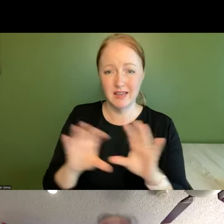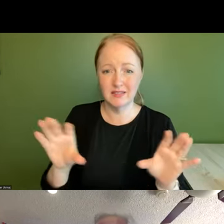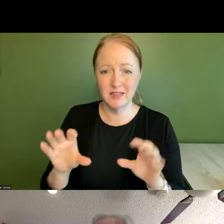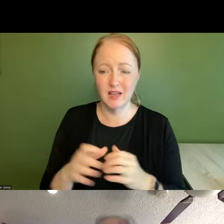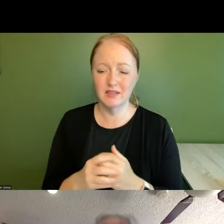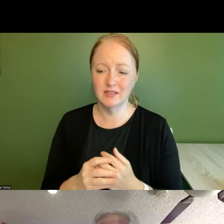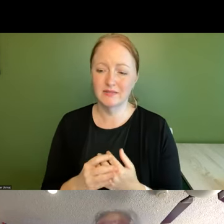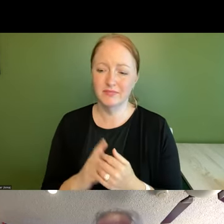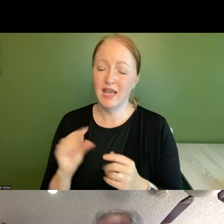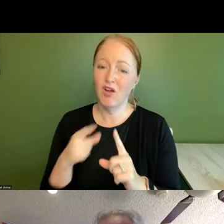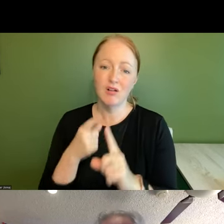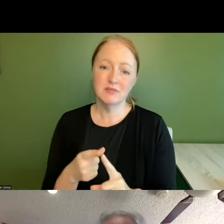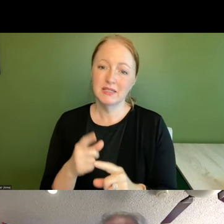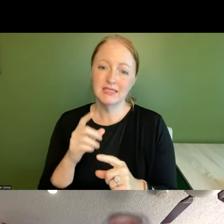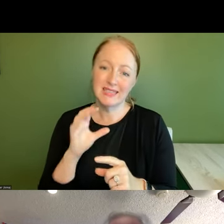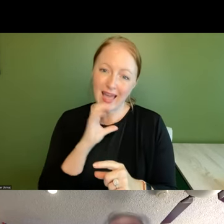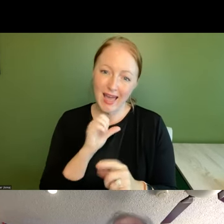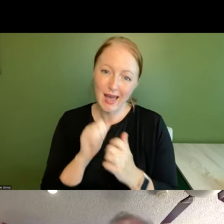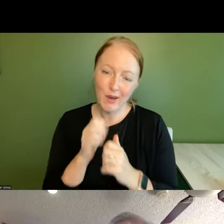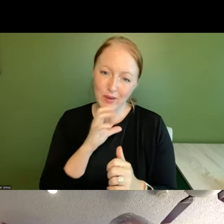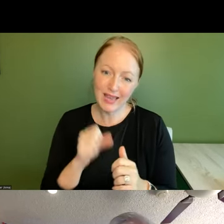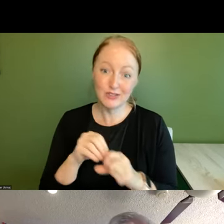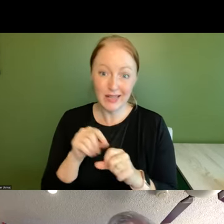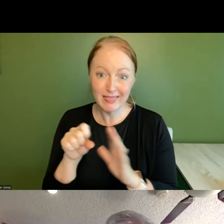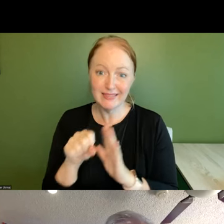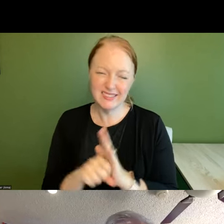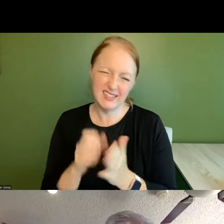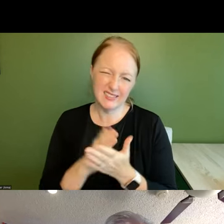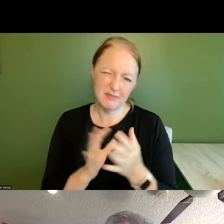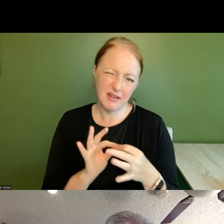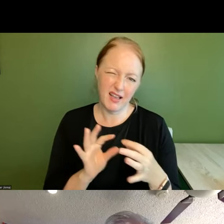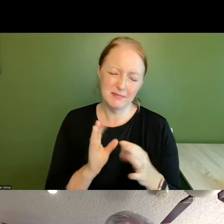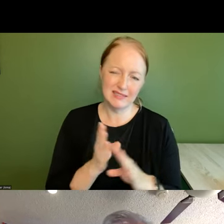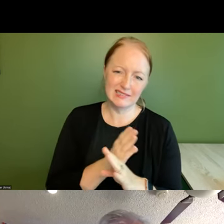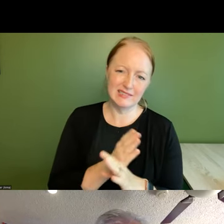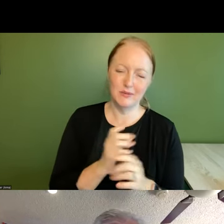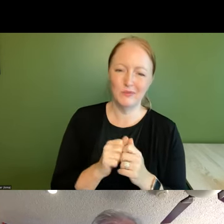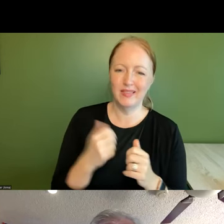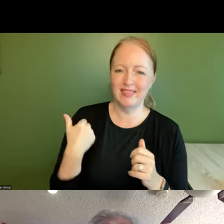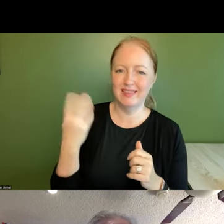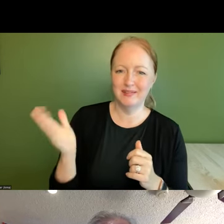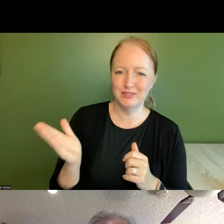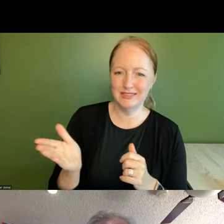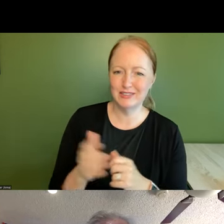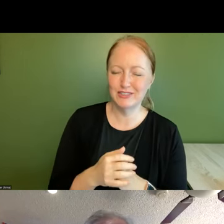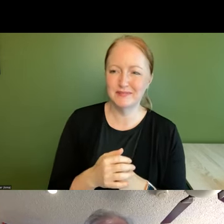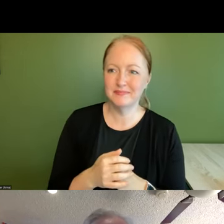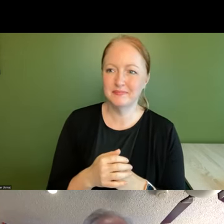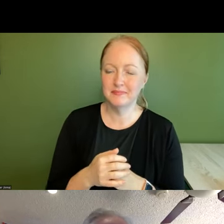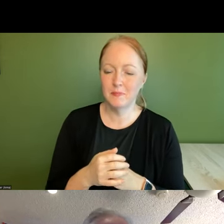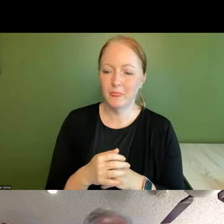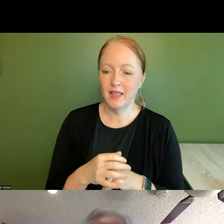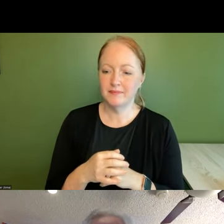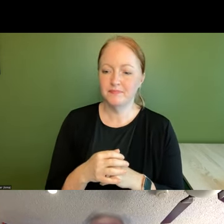it is about how we age in the state which was some of my comments uh with our stanford uh colleagues and i